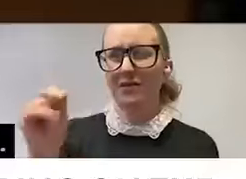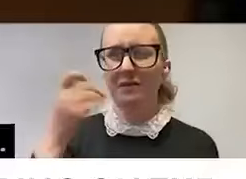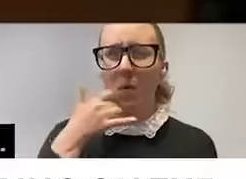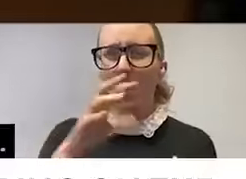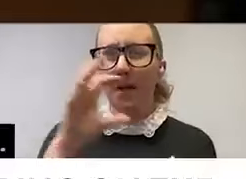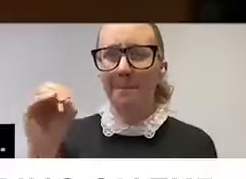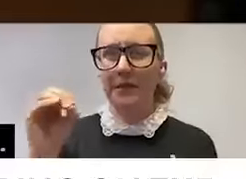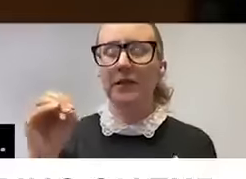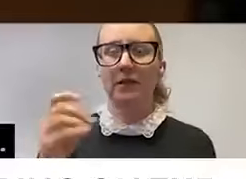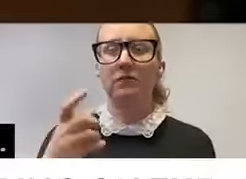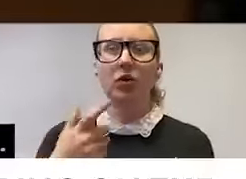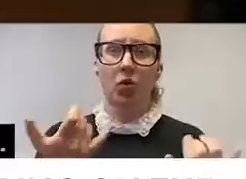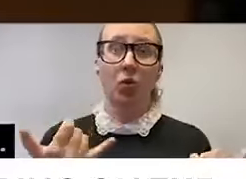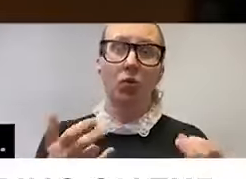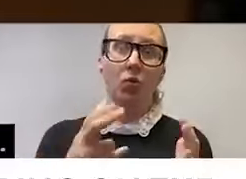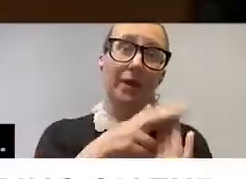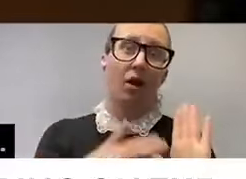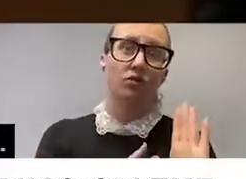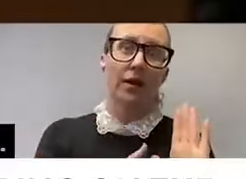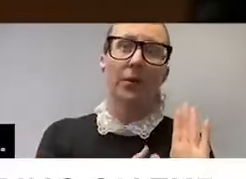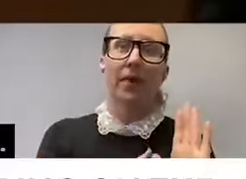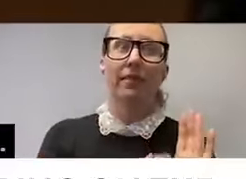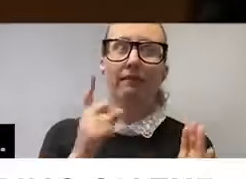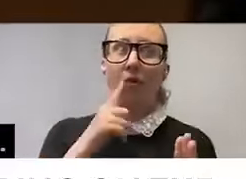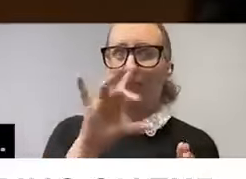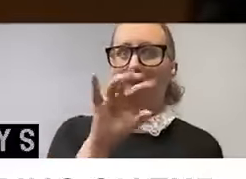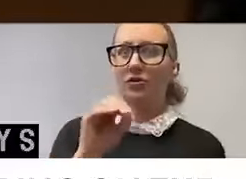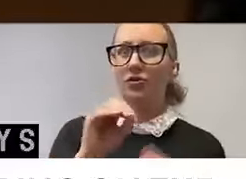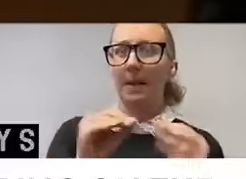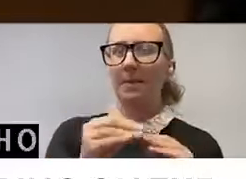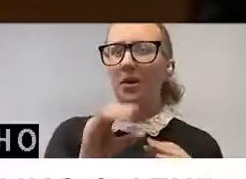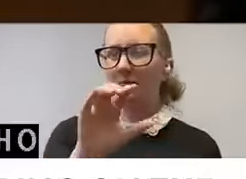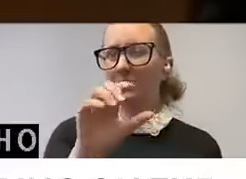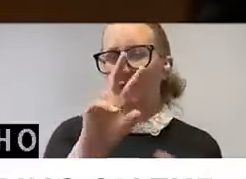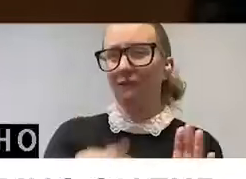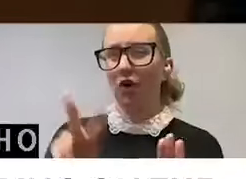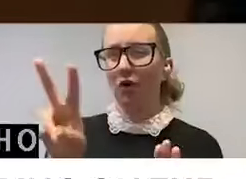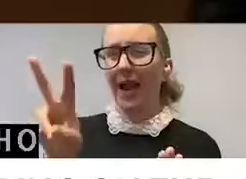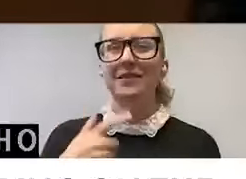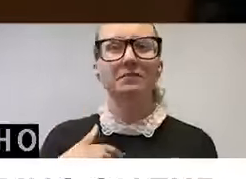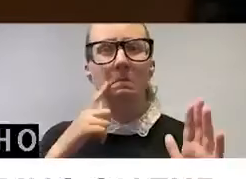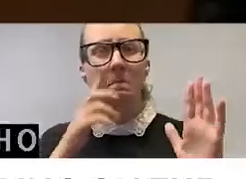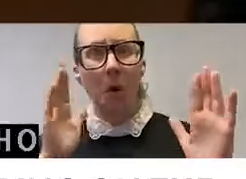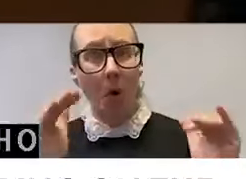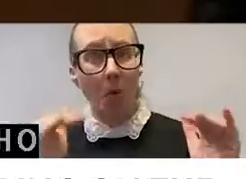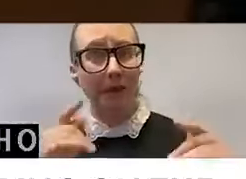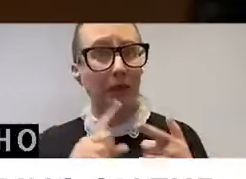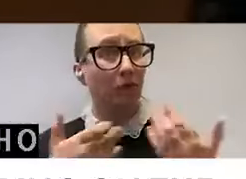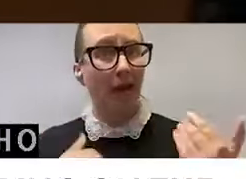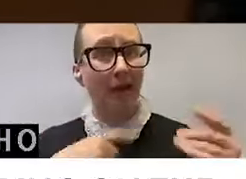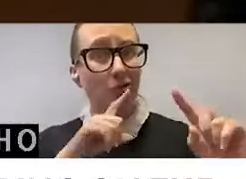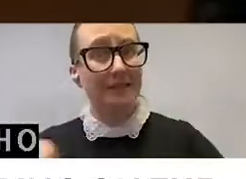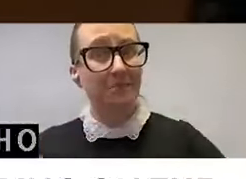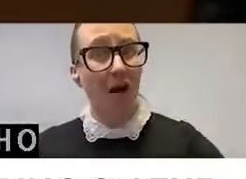we contracted with for this 800 number, and I am hoping to get some word back from them within